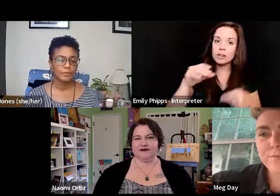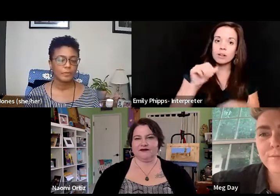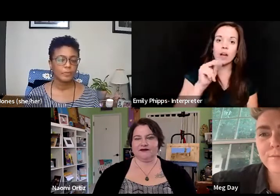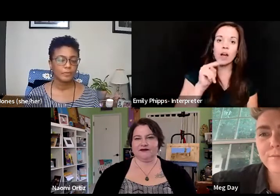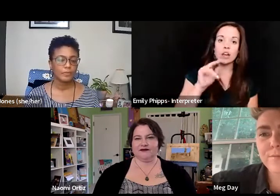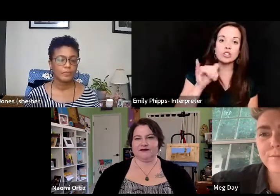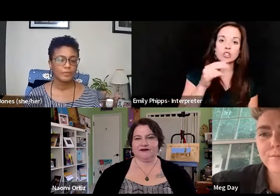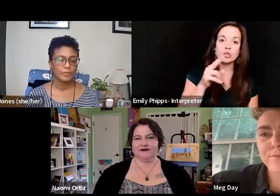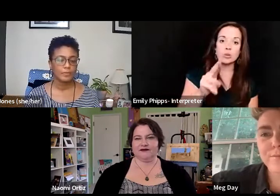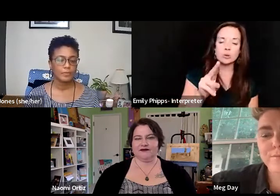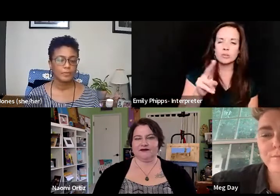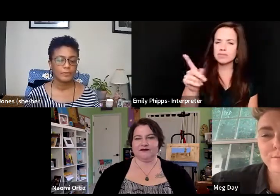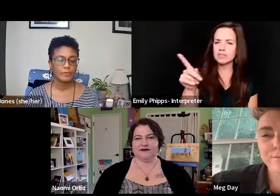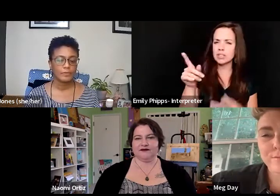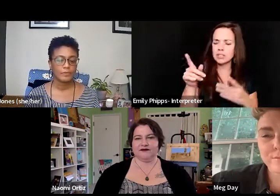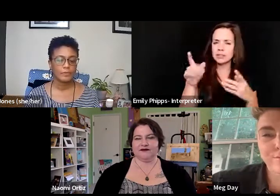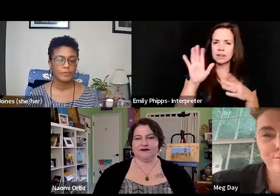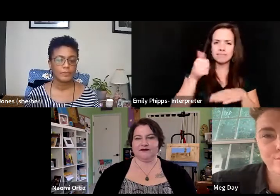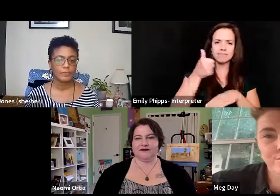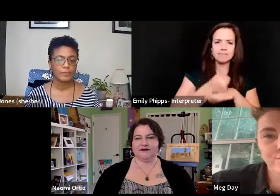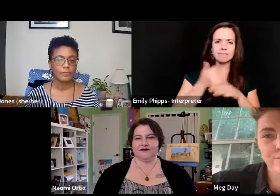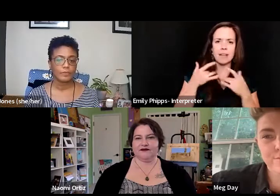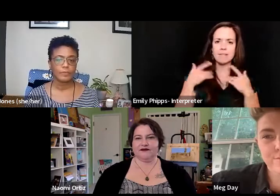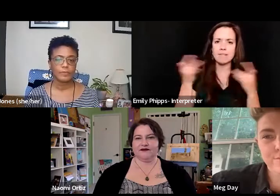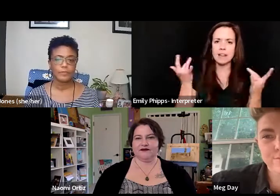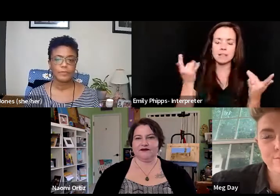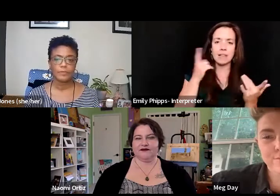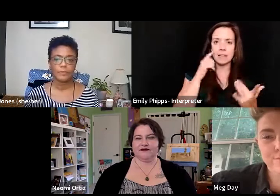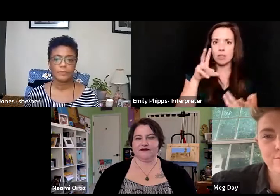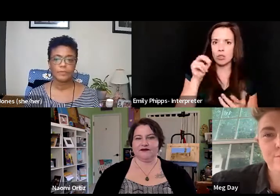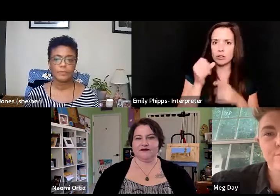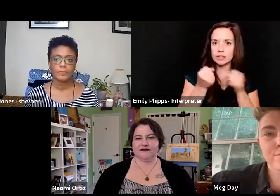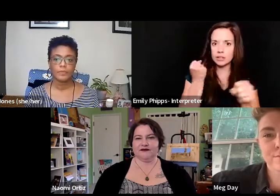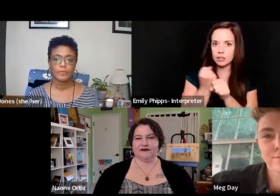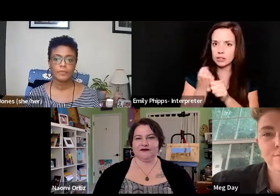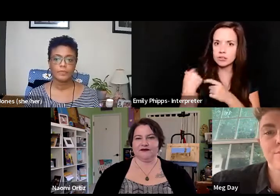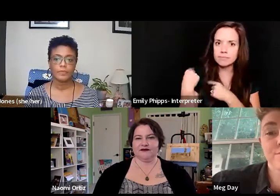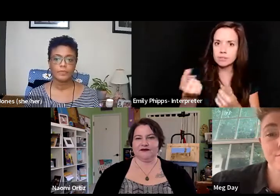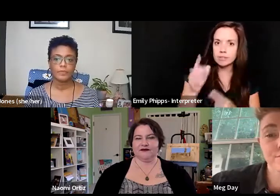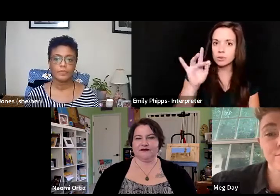events in Toronto for God, like probably close to 30 years, maybe 25.